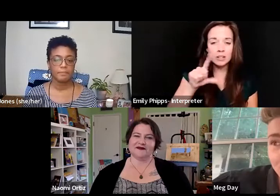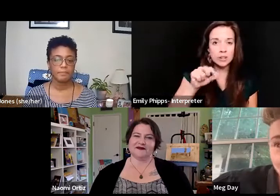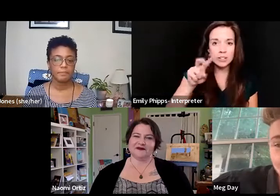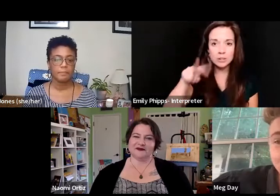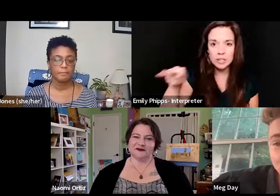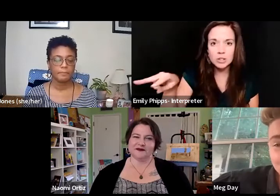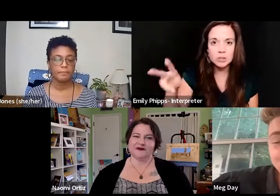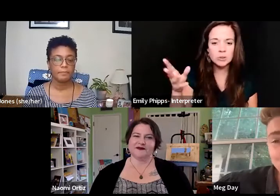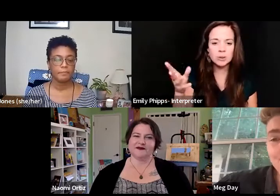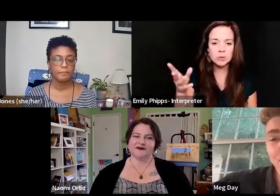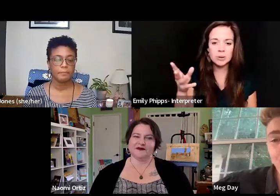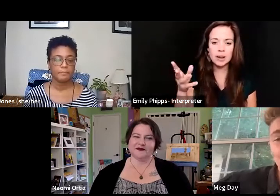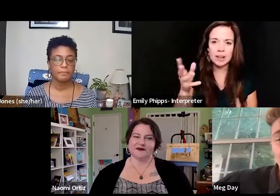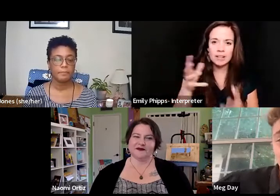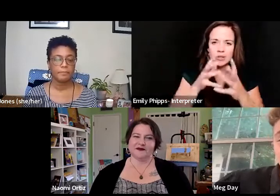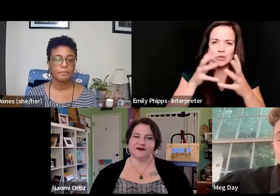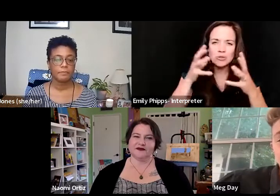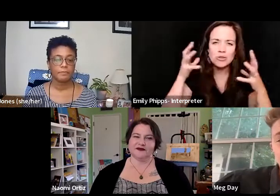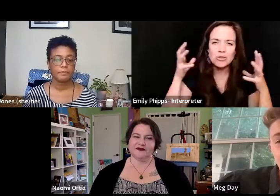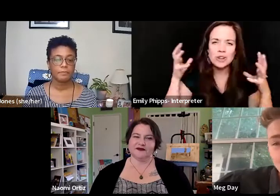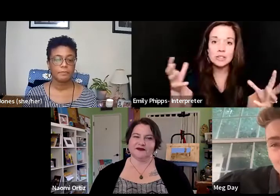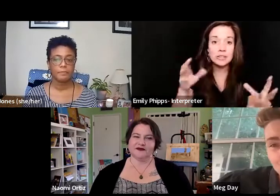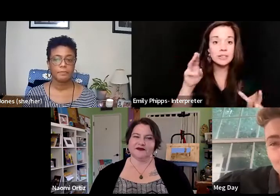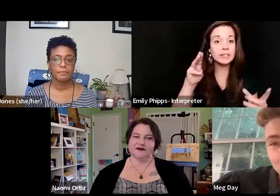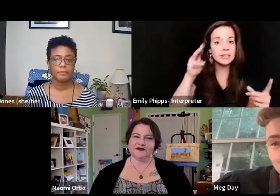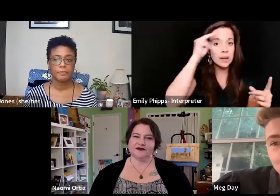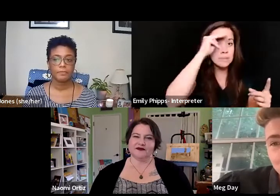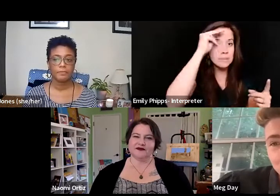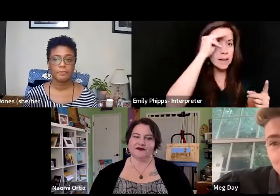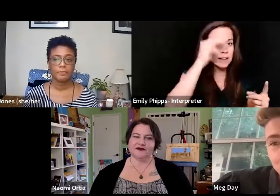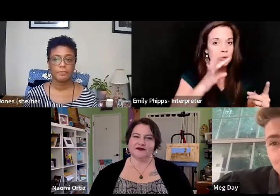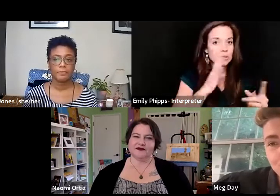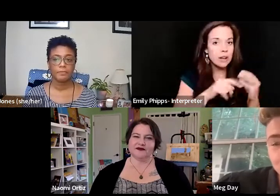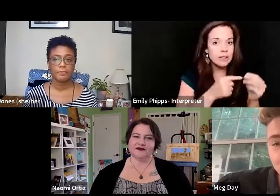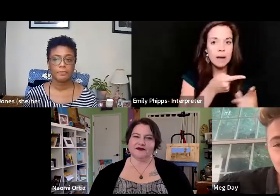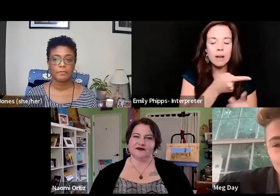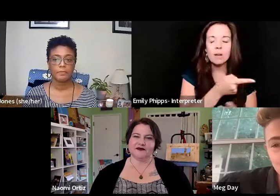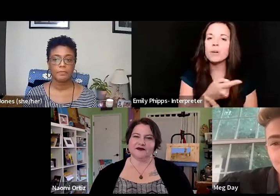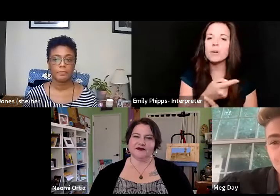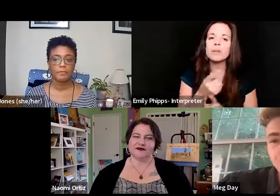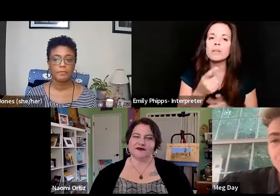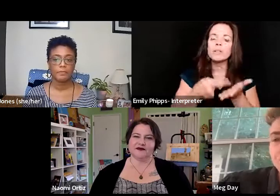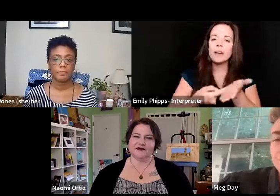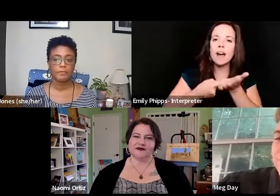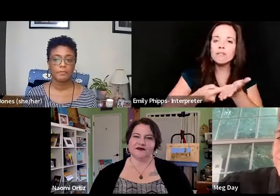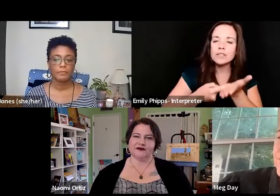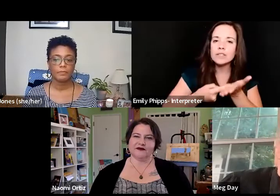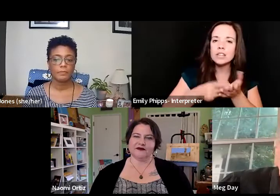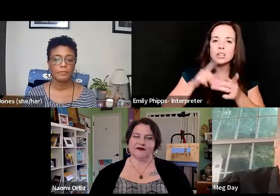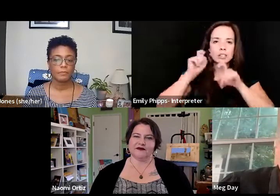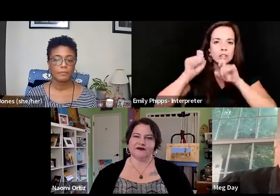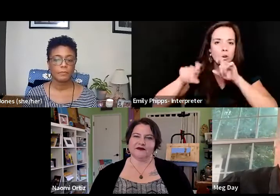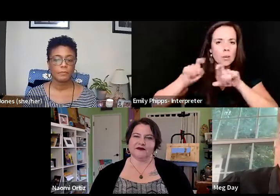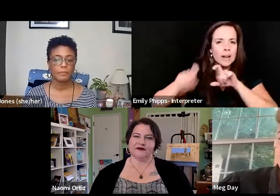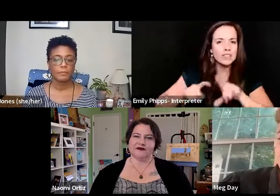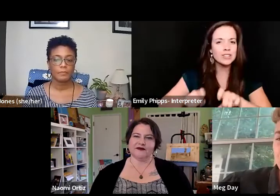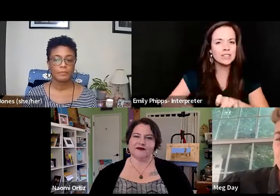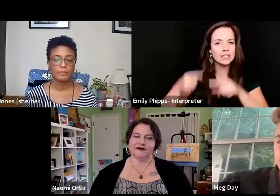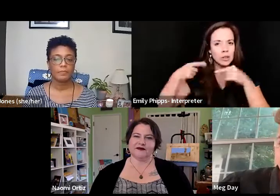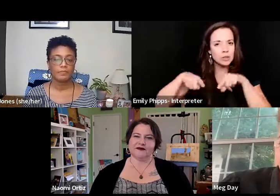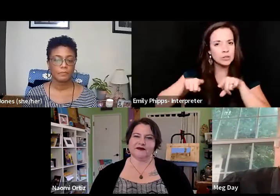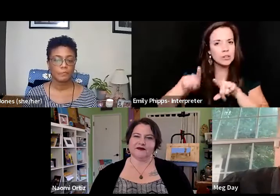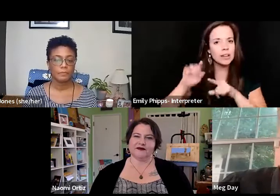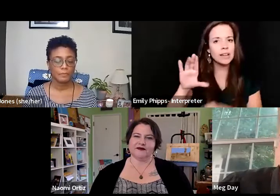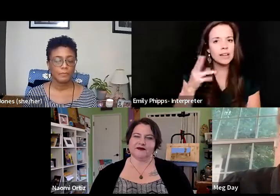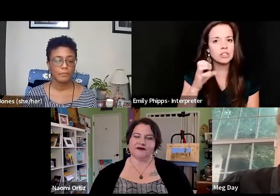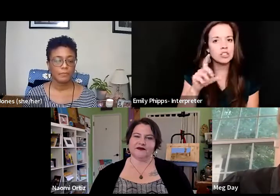And the richness, you know, as Meg, I think you were speaking too, of like the conversations and the questions that were had in chat. And